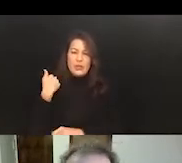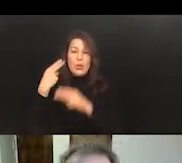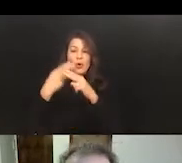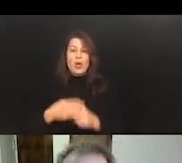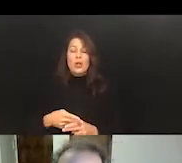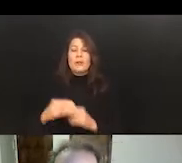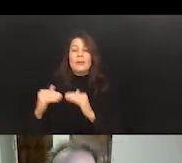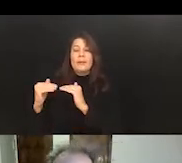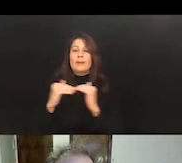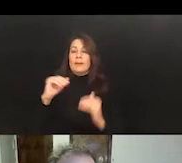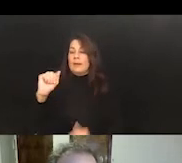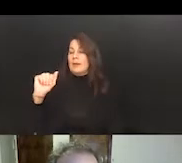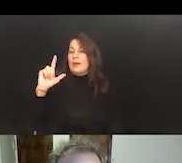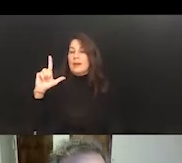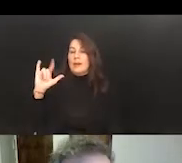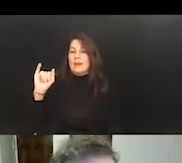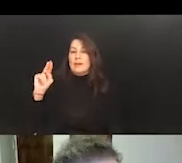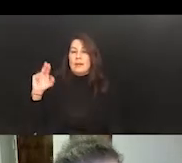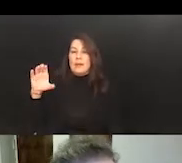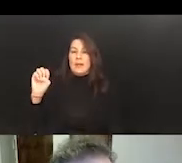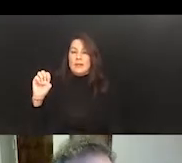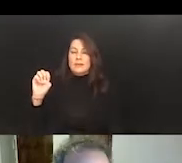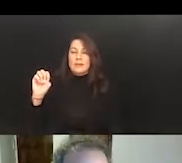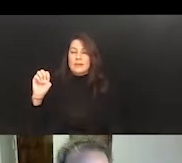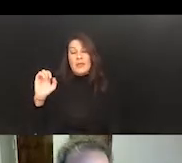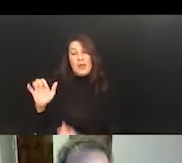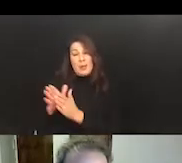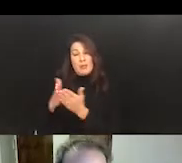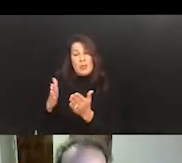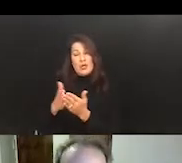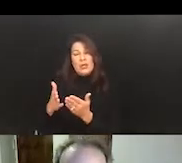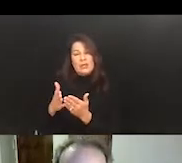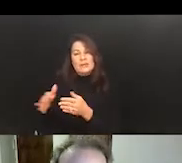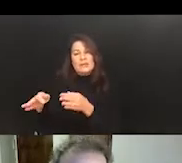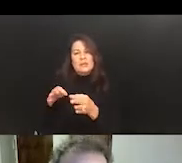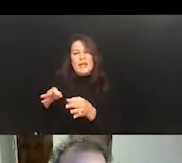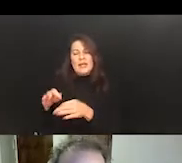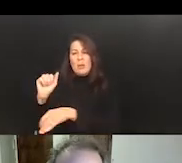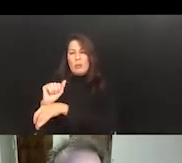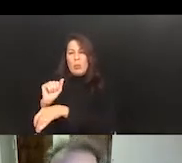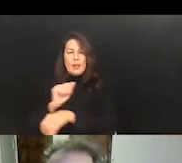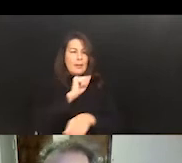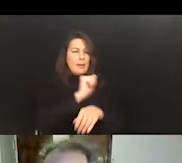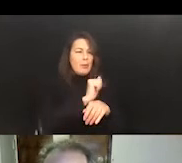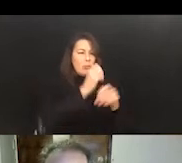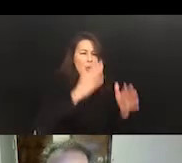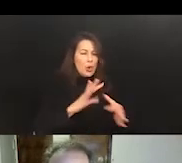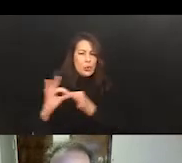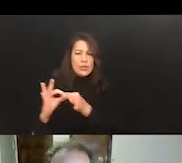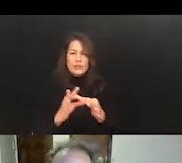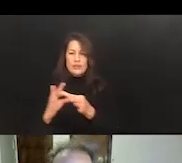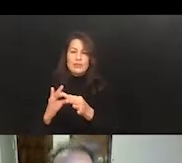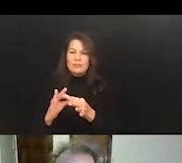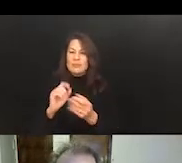Alliance. And it's the idea that the sort of employee-employer relationship is changing. It is not a top-down